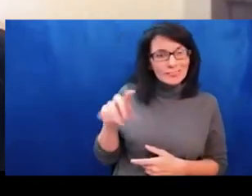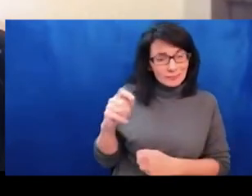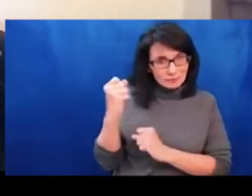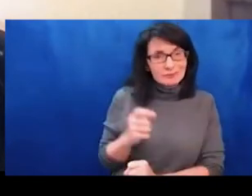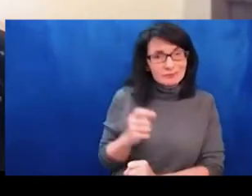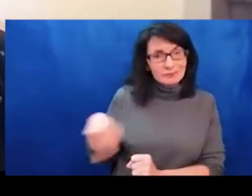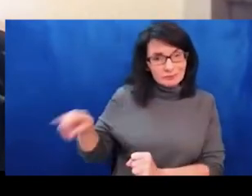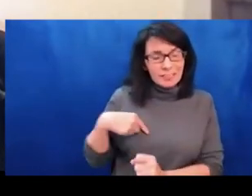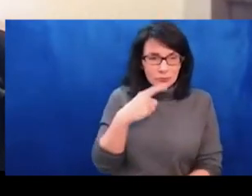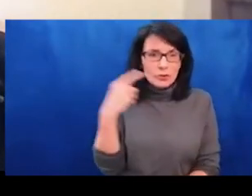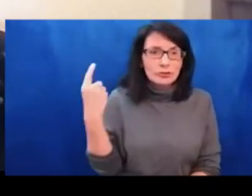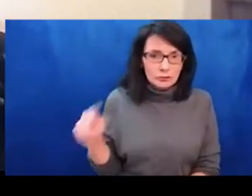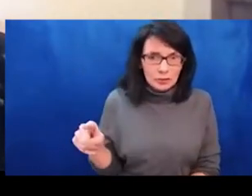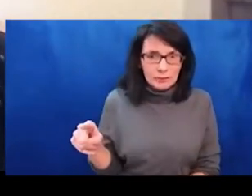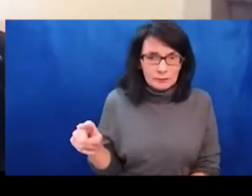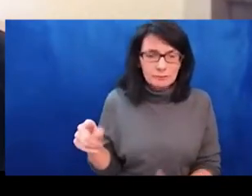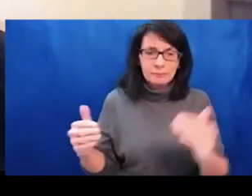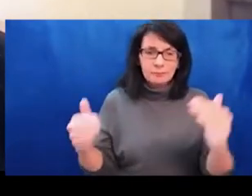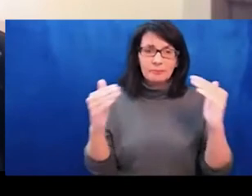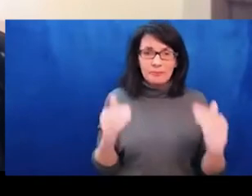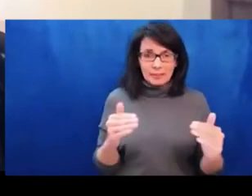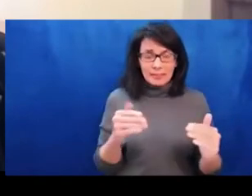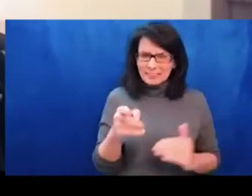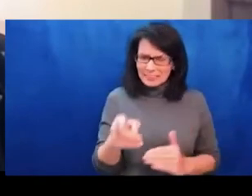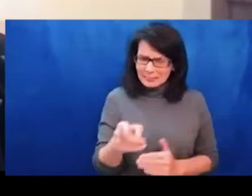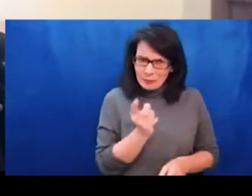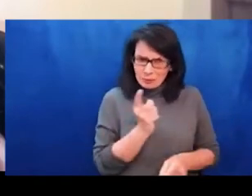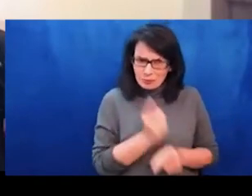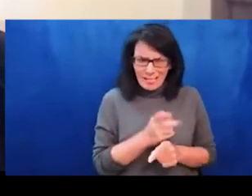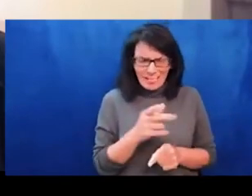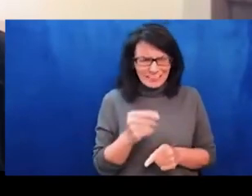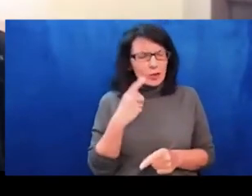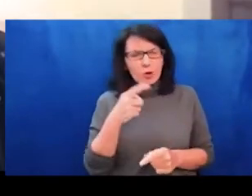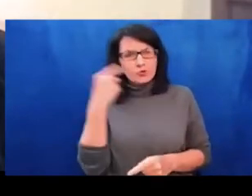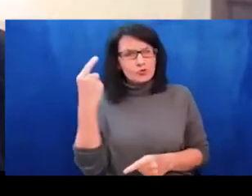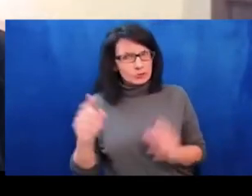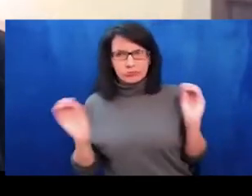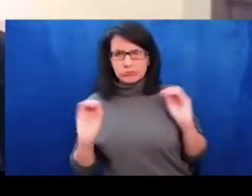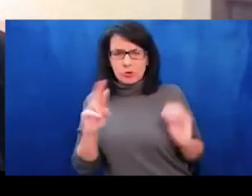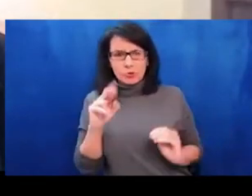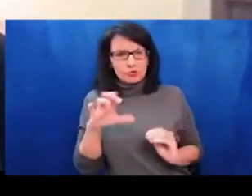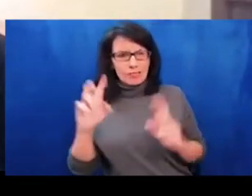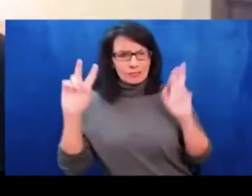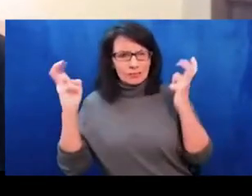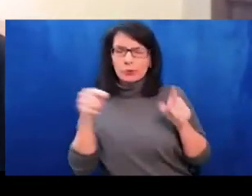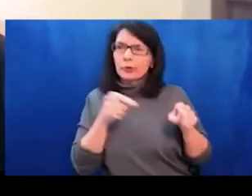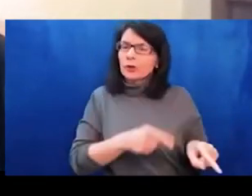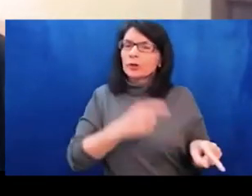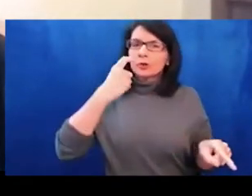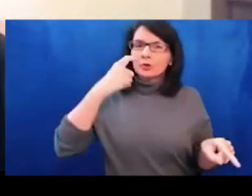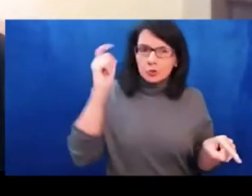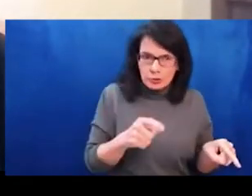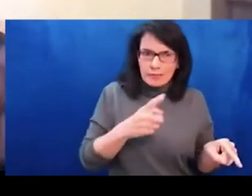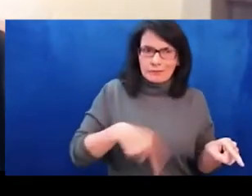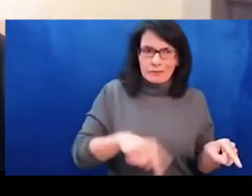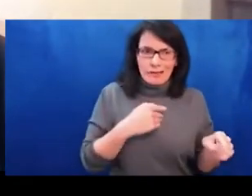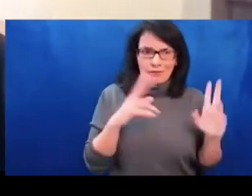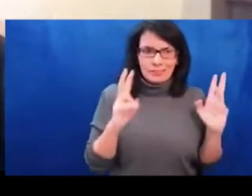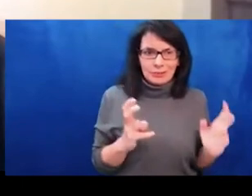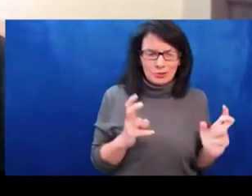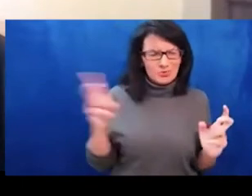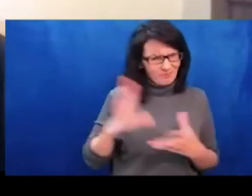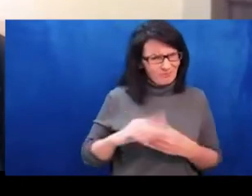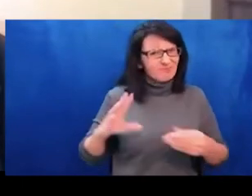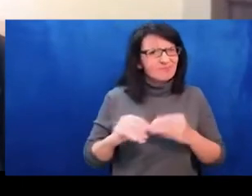very active in these, you know, imperialist white nationalist networks. So again, this is all really complicated, but that narrative